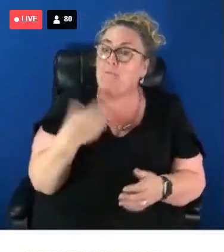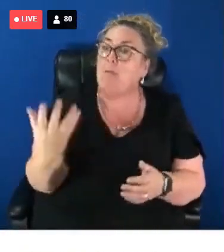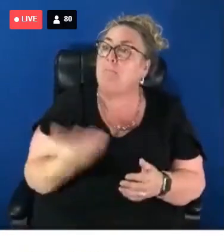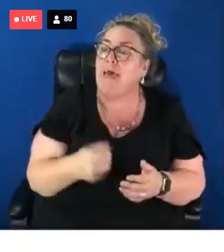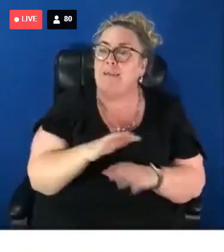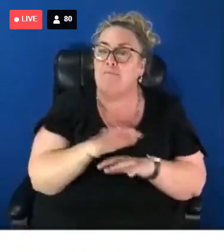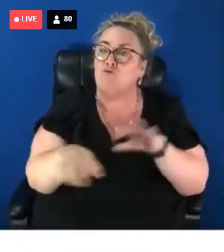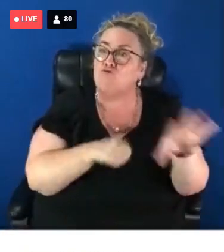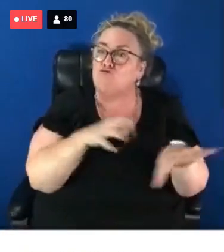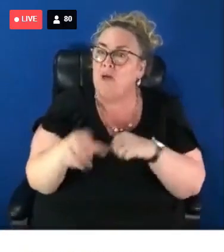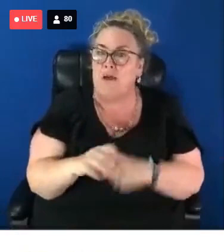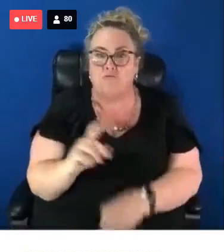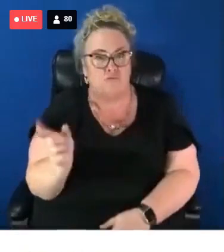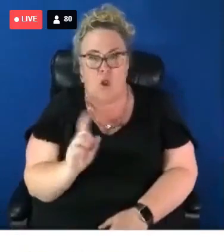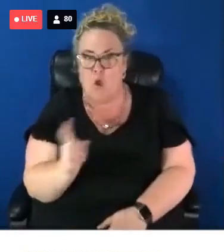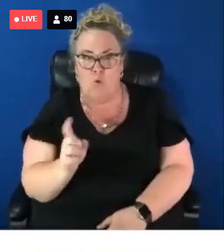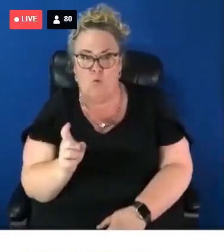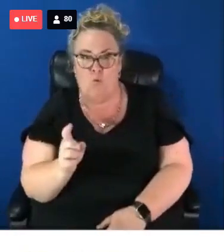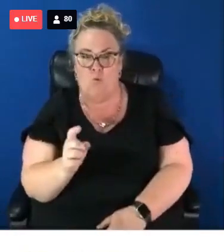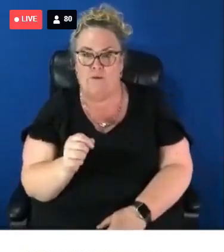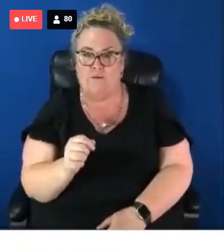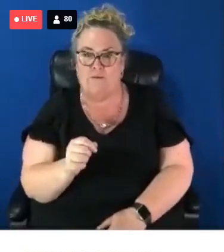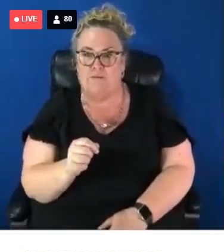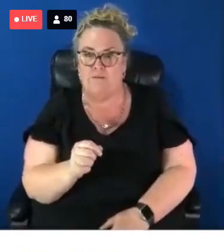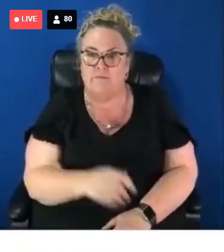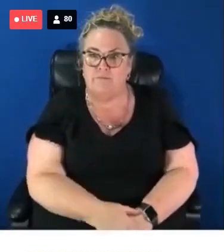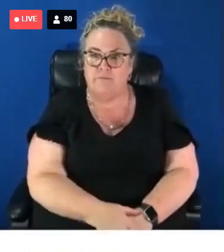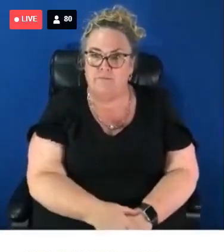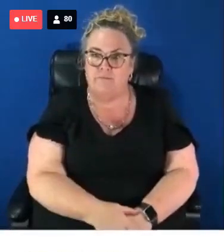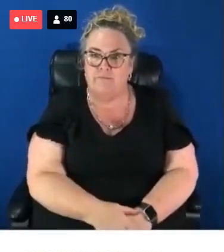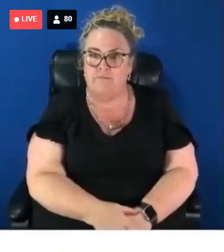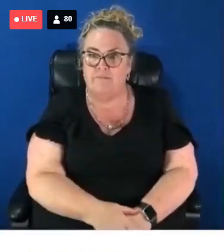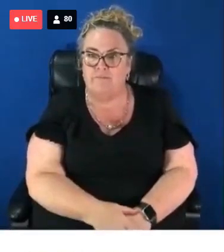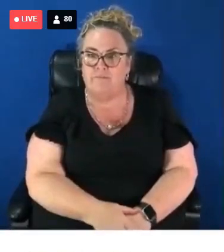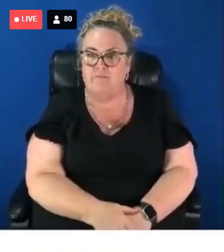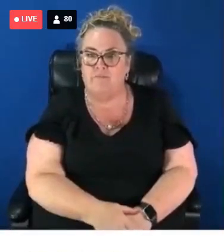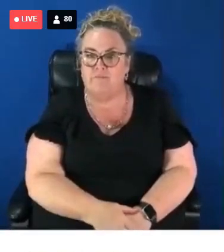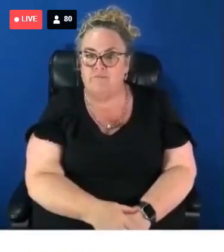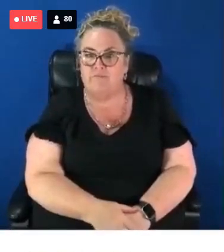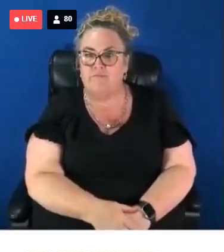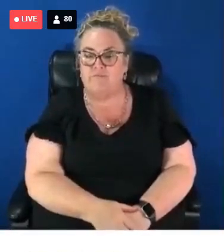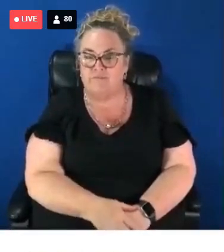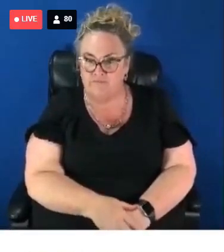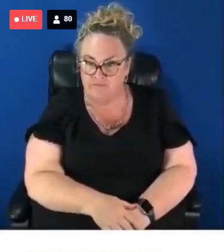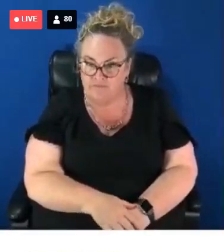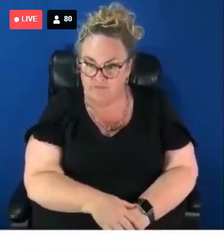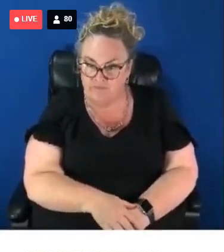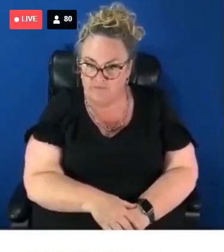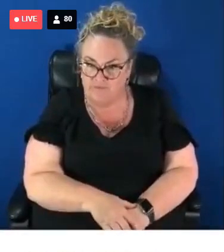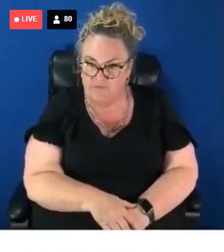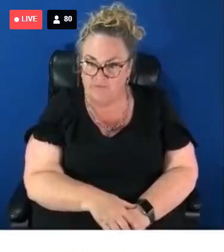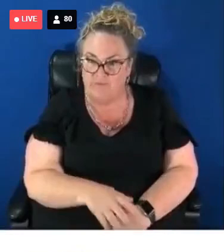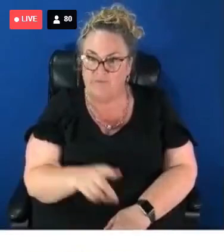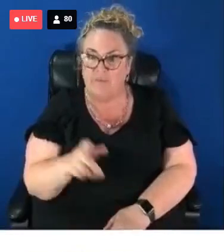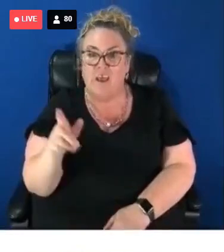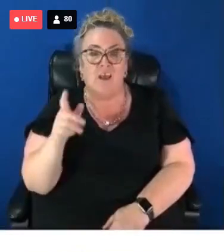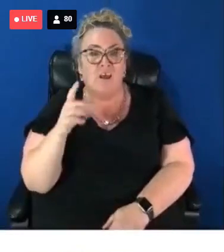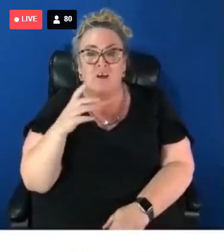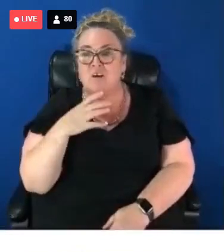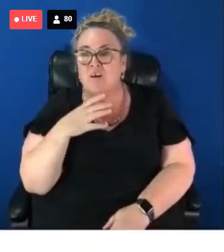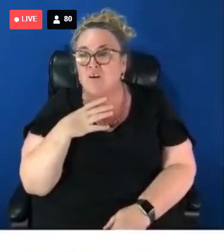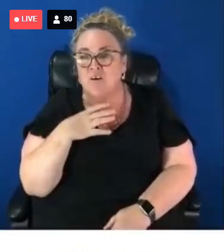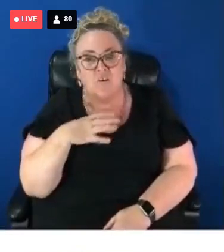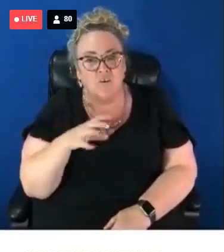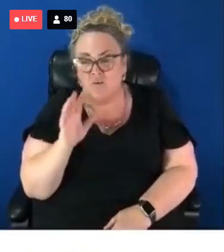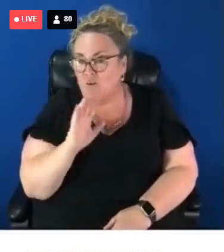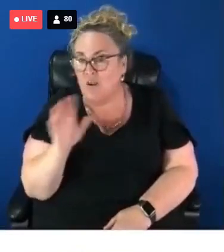These people aren't scroungers. And if you needed any more advice or any more notice of that, see what happens during